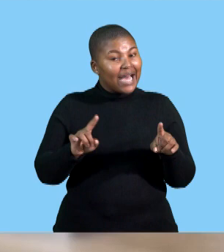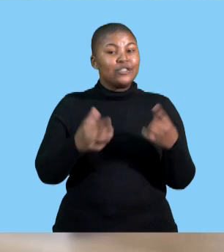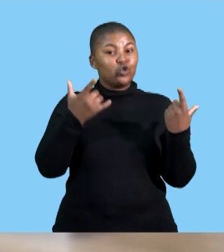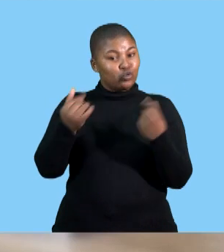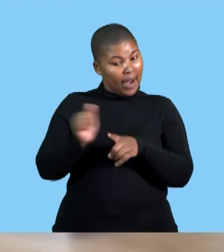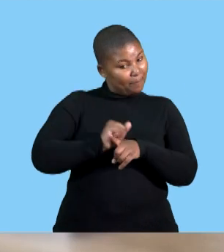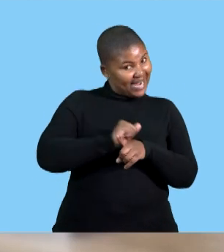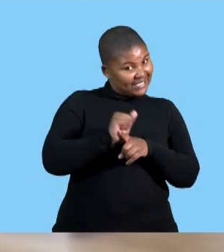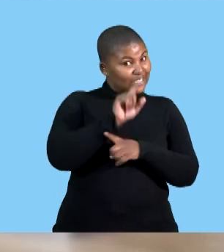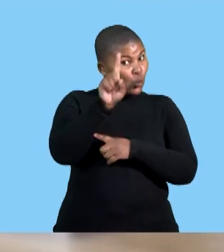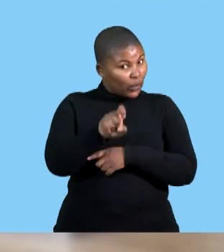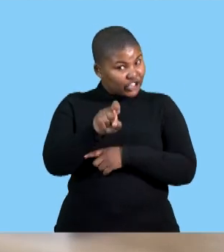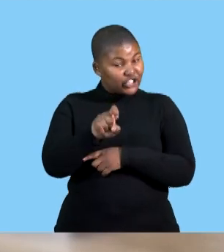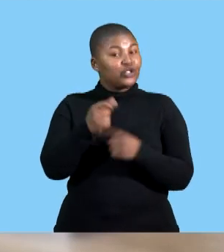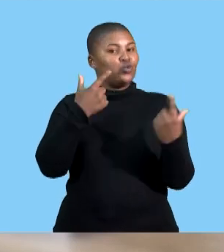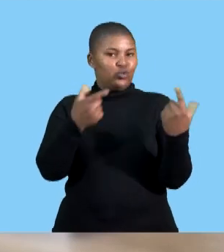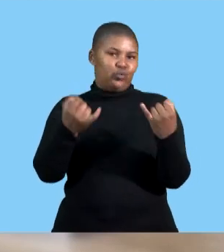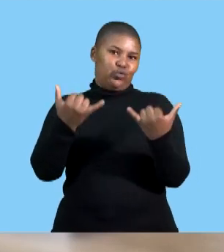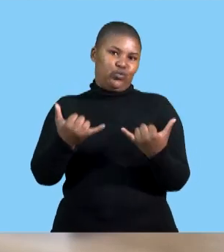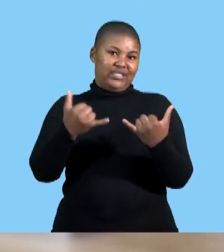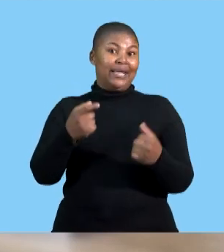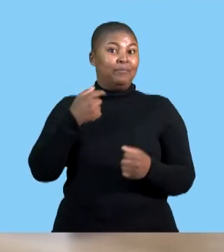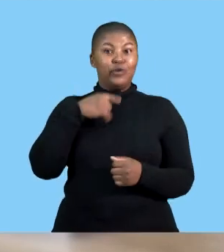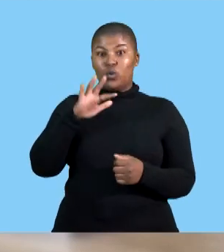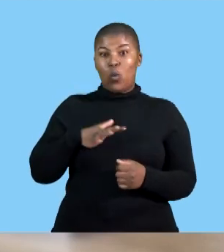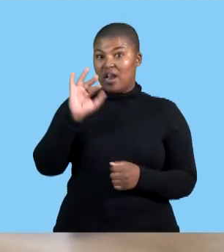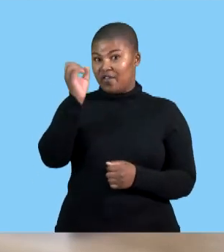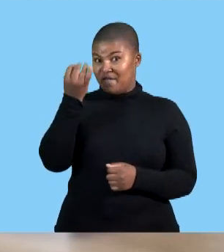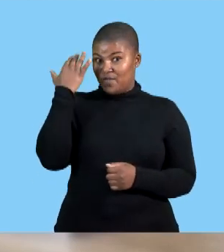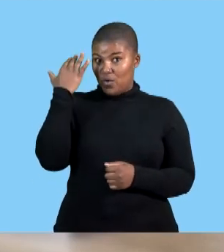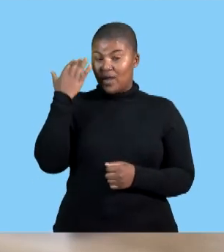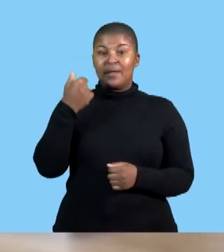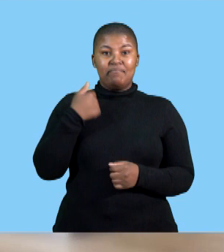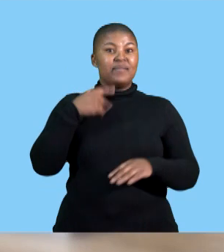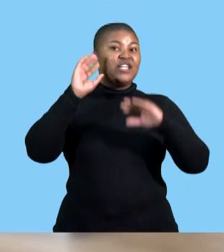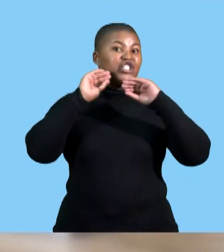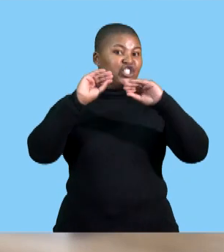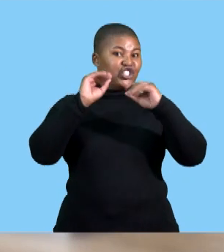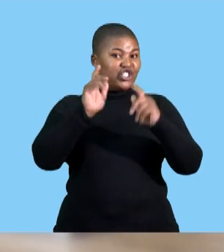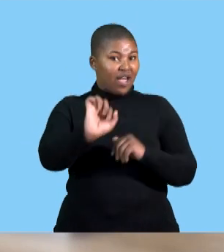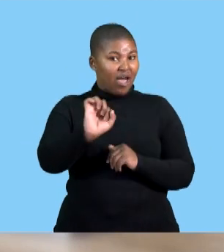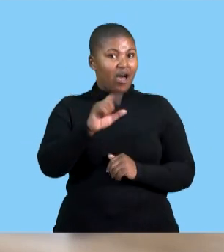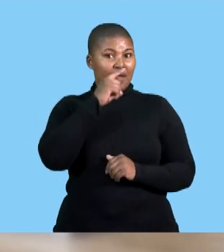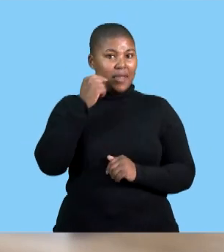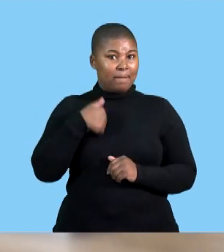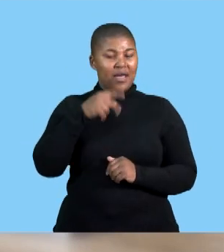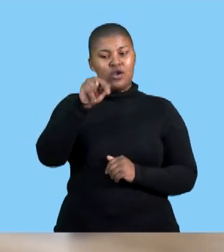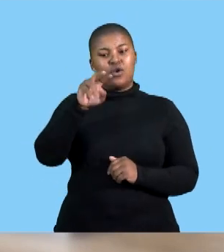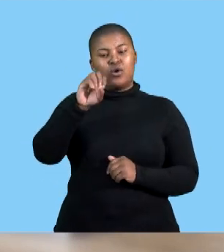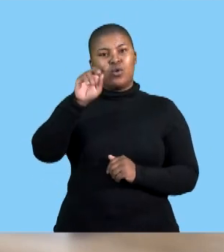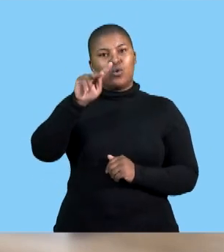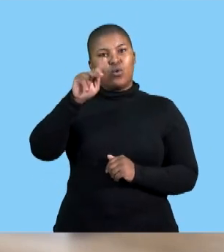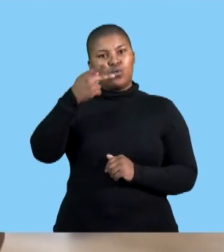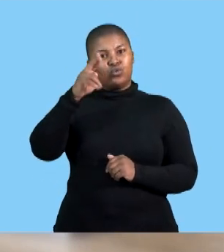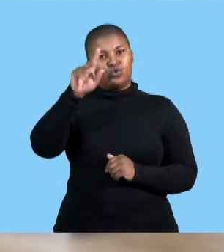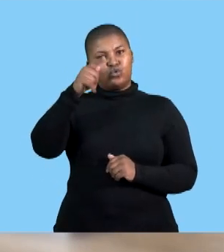applications questions without without me forgetting i am your tutor for today i go by the name of